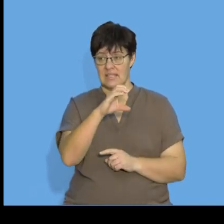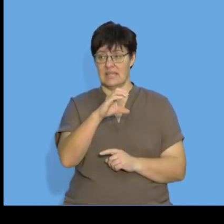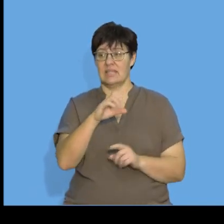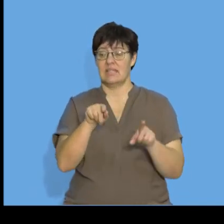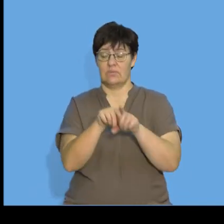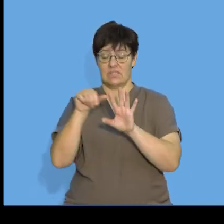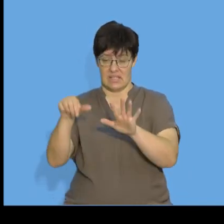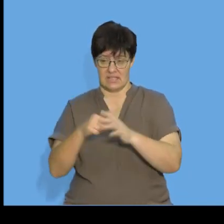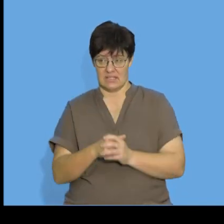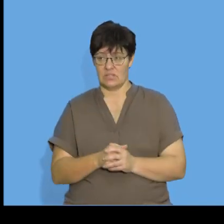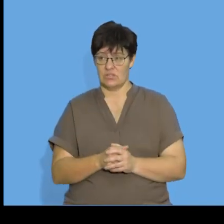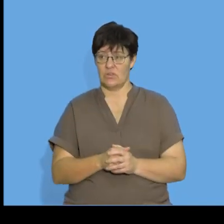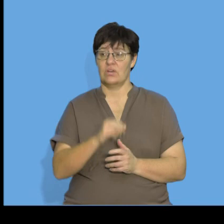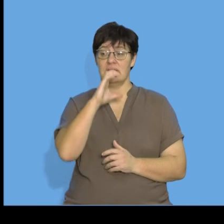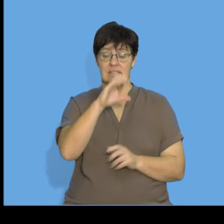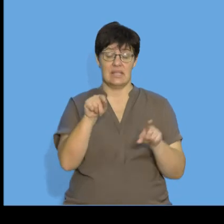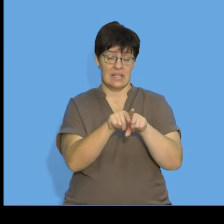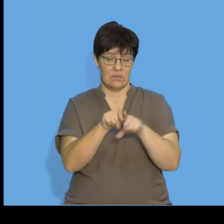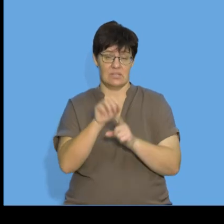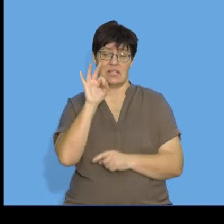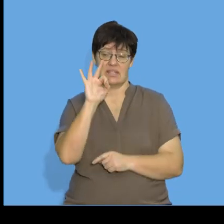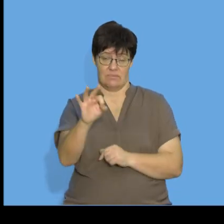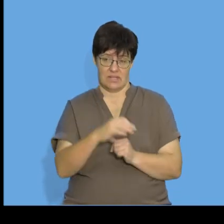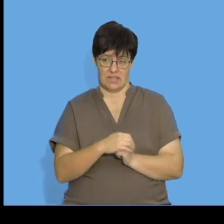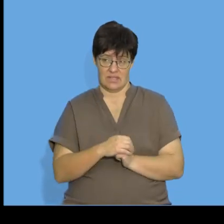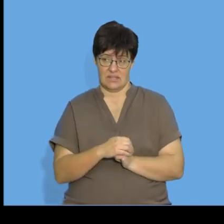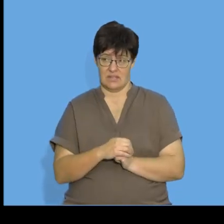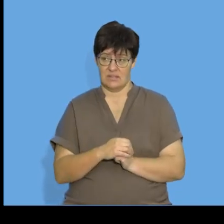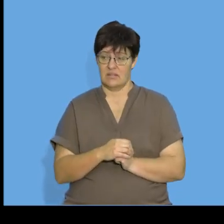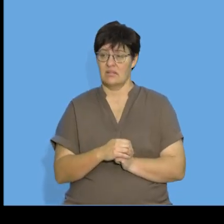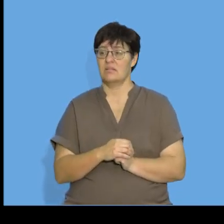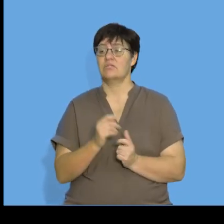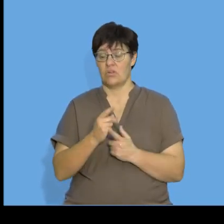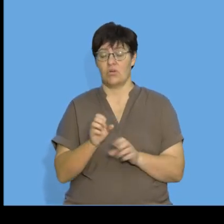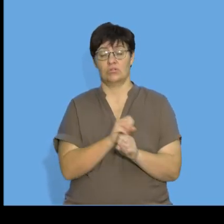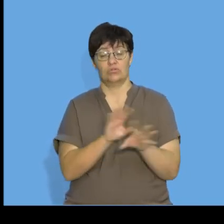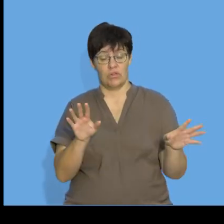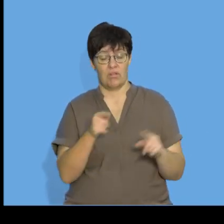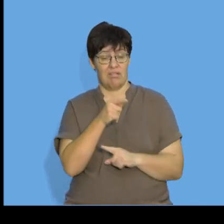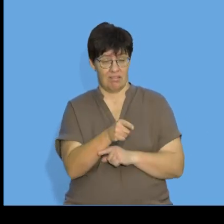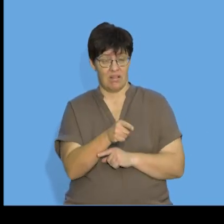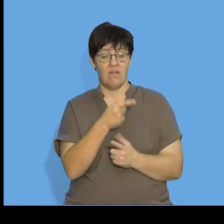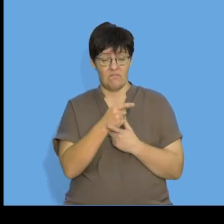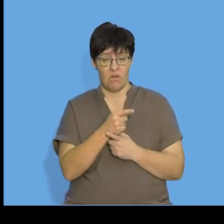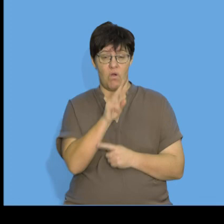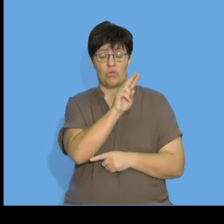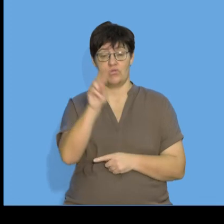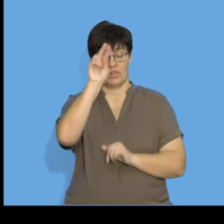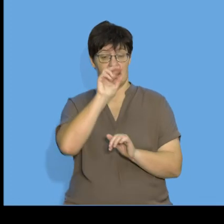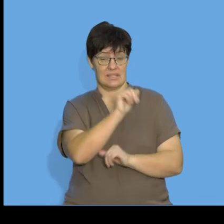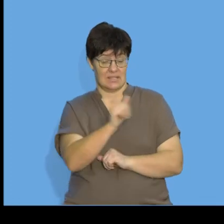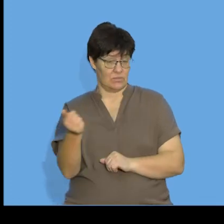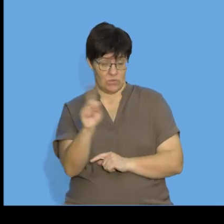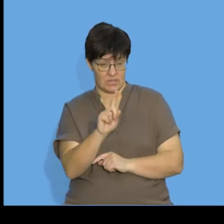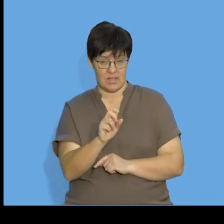so c is equal to three let's just conclude the general form for this quadratic sequence will be